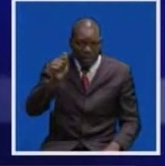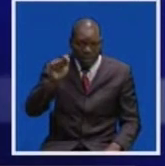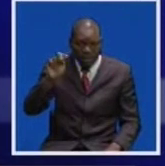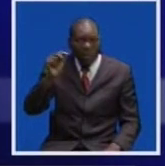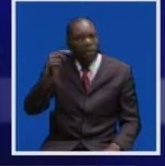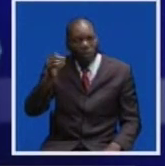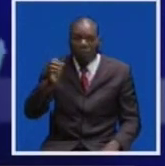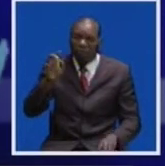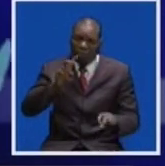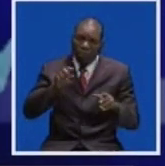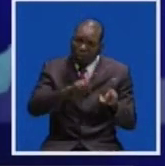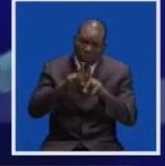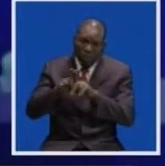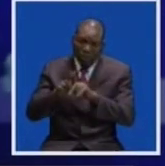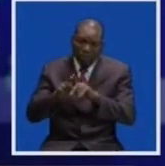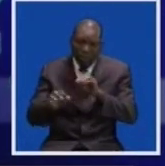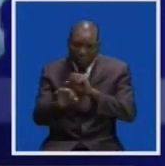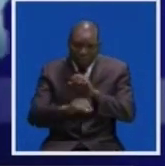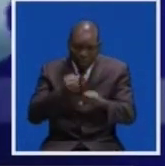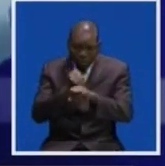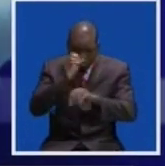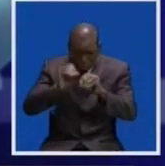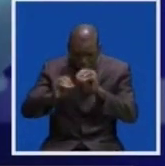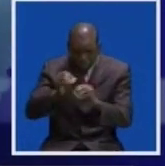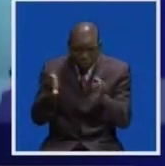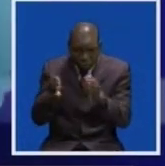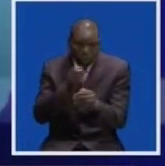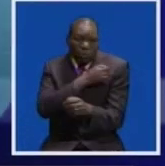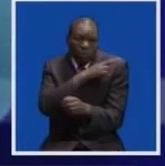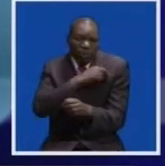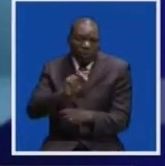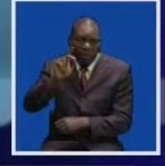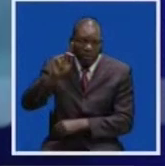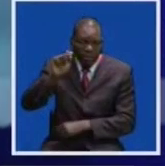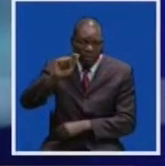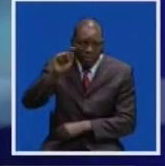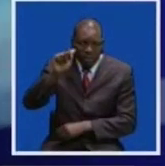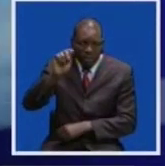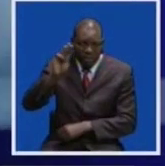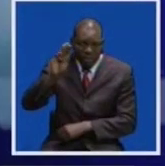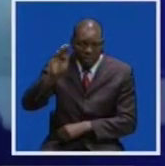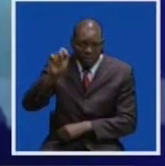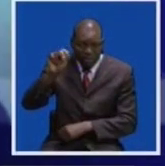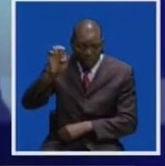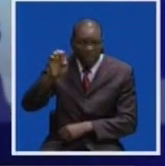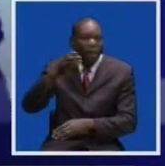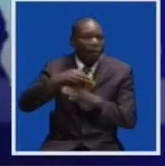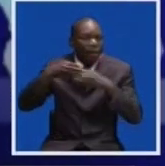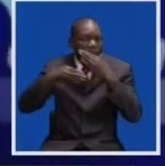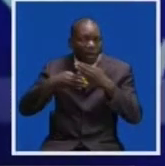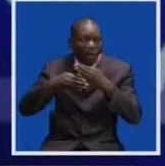foundation stone for the construction of a mini-hospital in Kazabani. Western Province Assistant Secretary